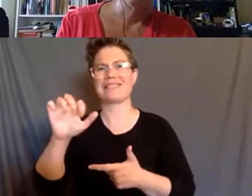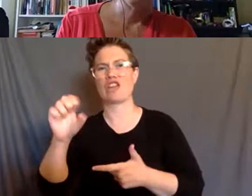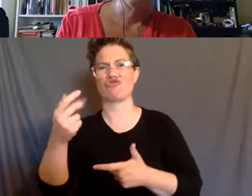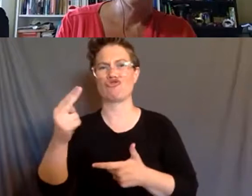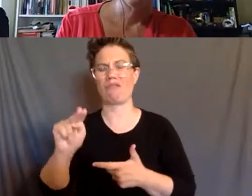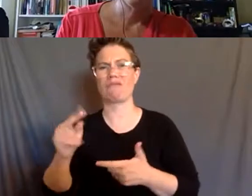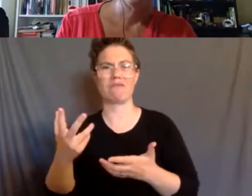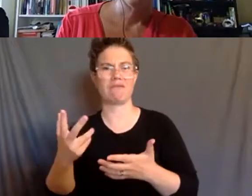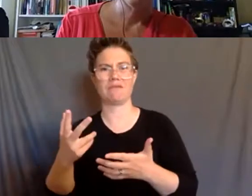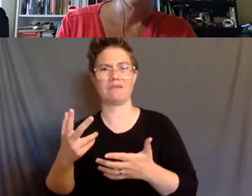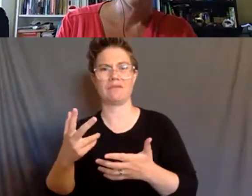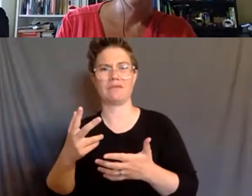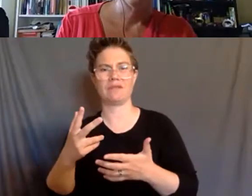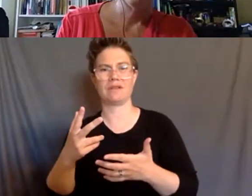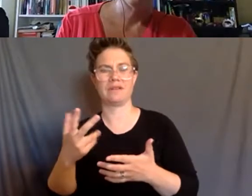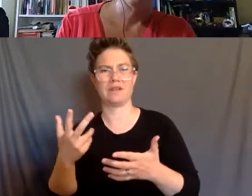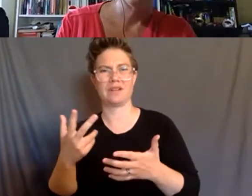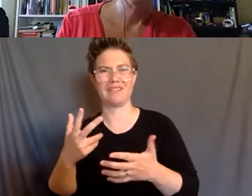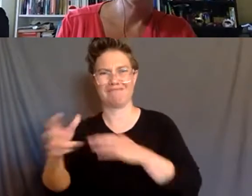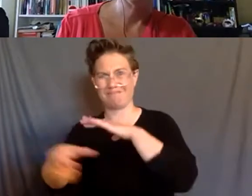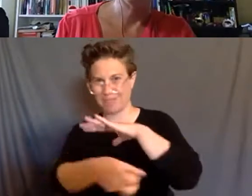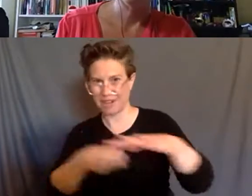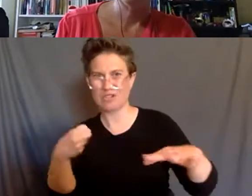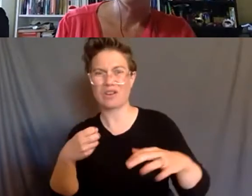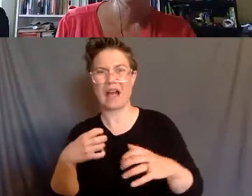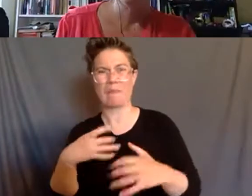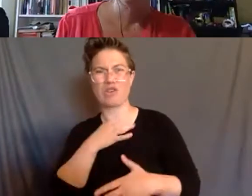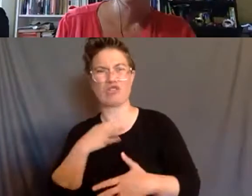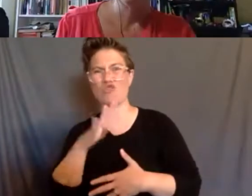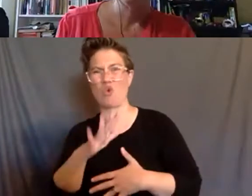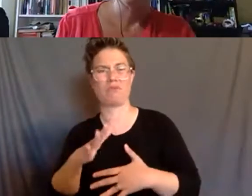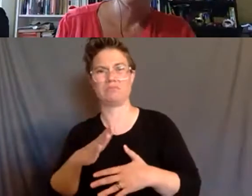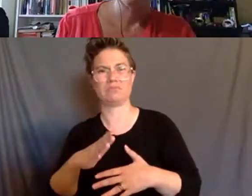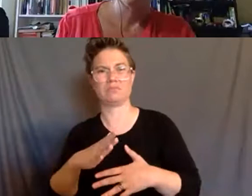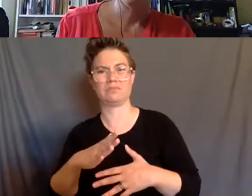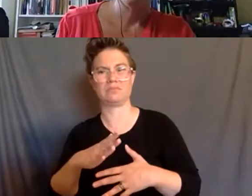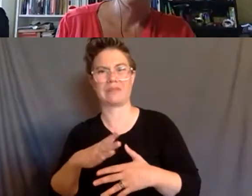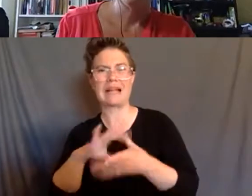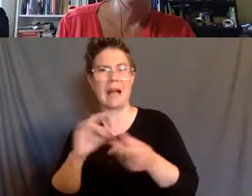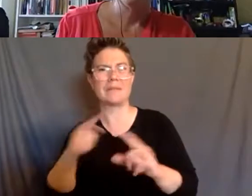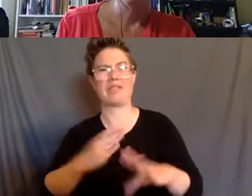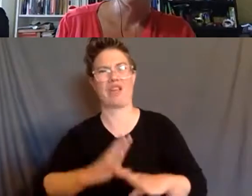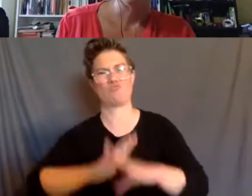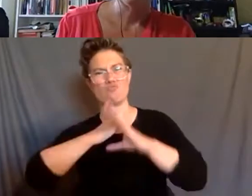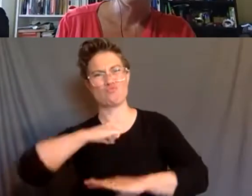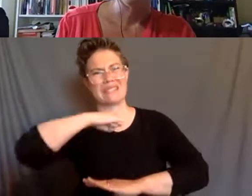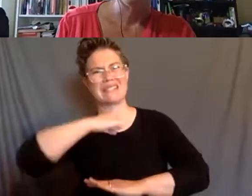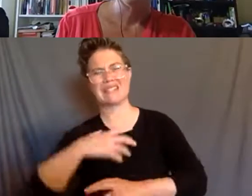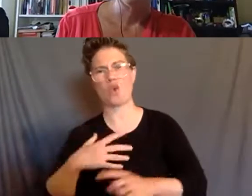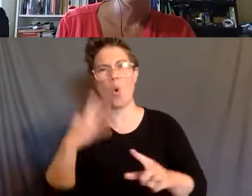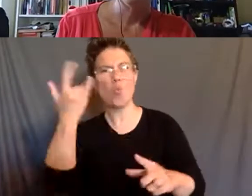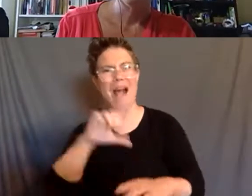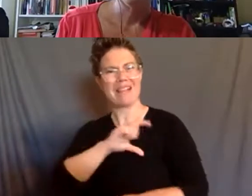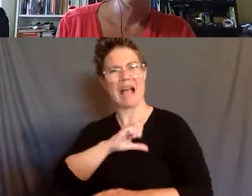particular moment of that resistance and of the, you know, refusal to release people.